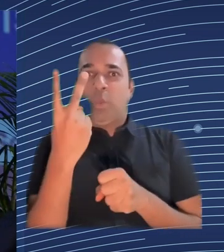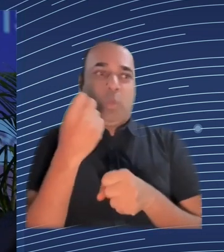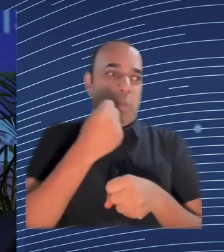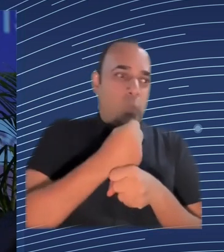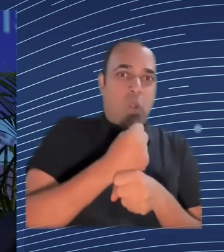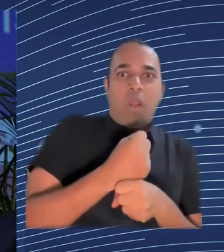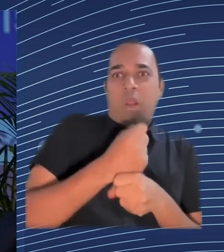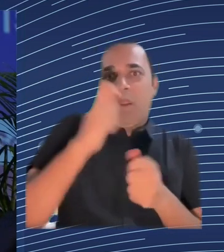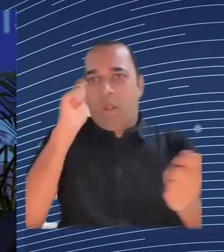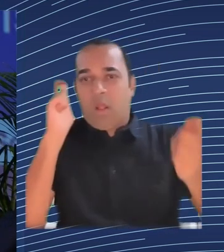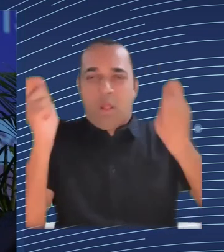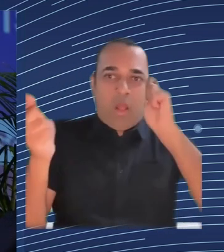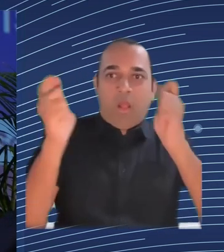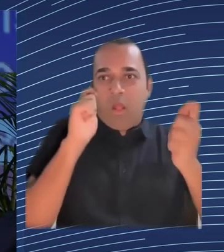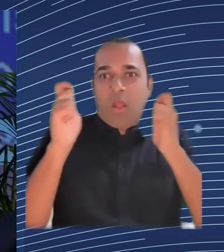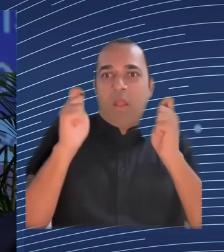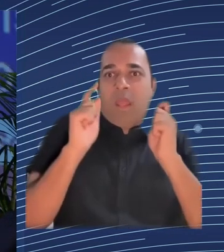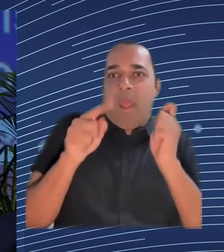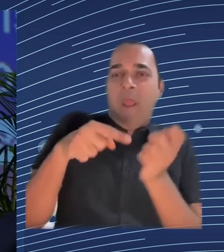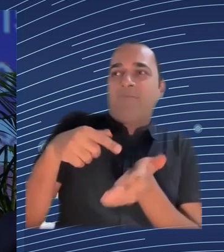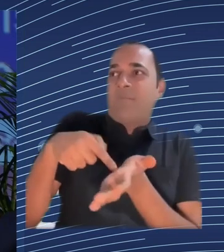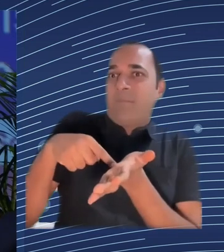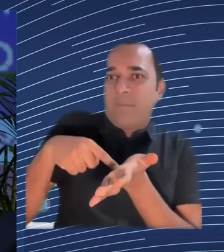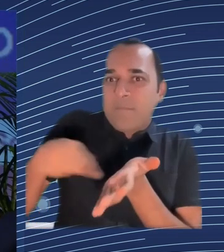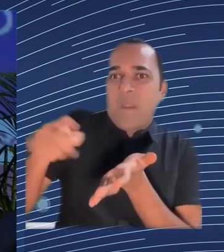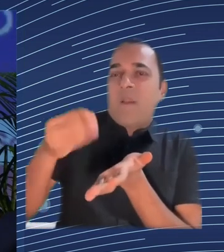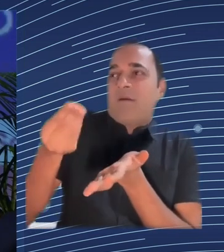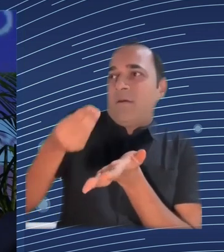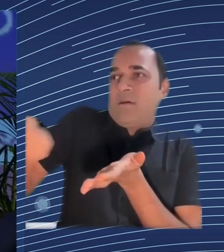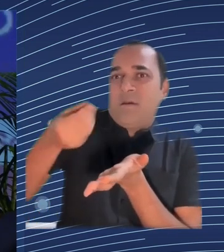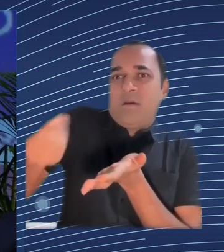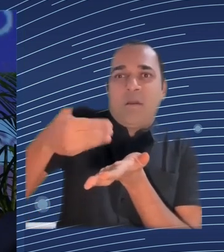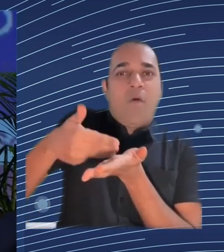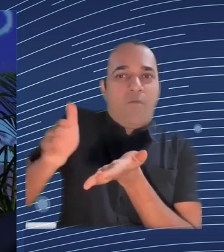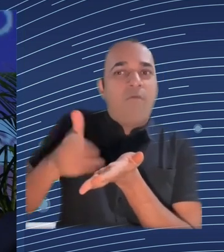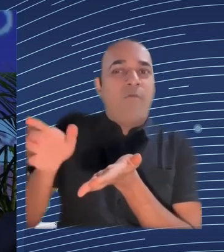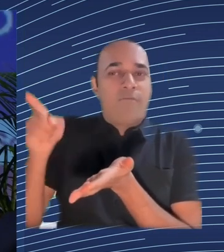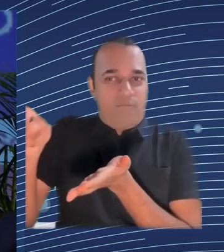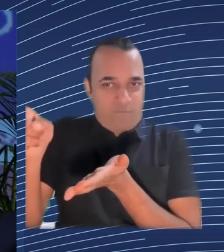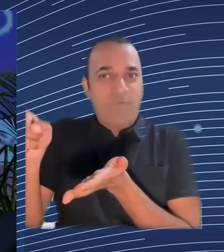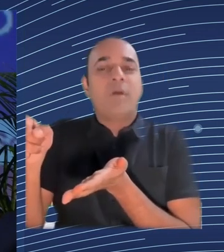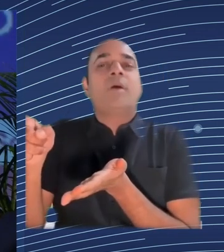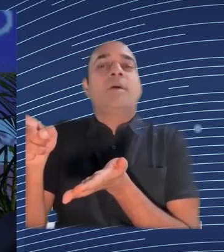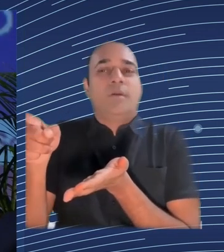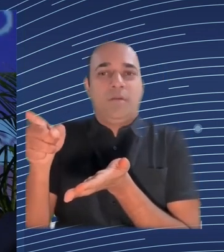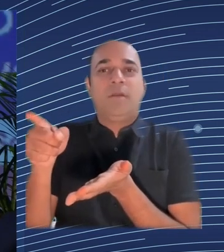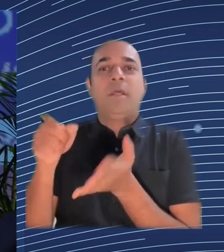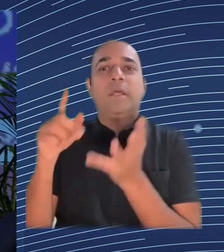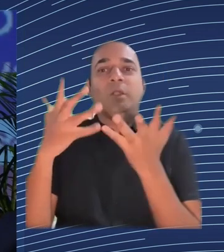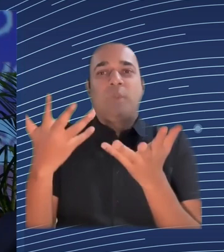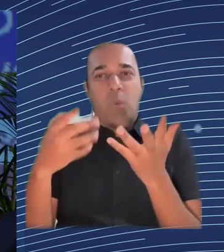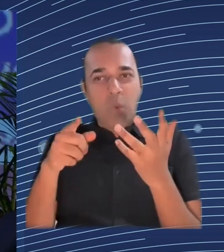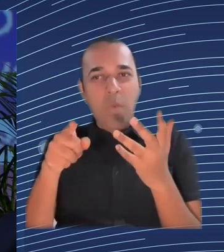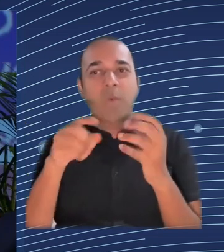So I would say some of the issues that we're dealing with immediately and have been dealing with for years with the so-called gig